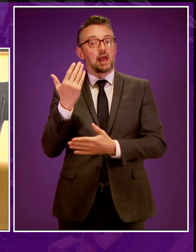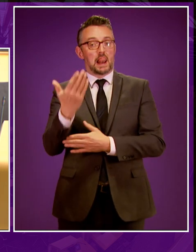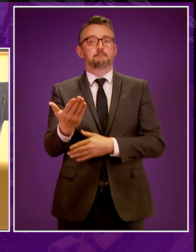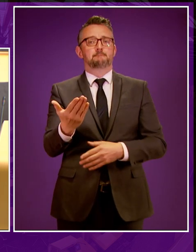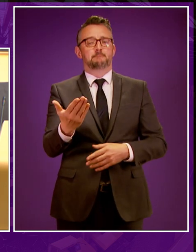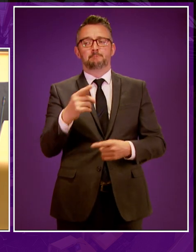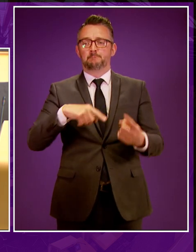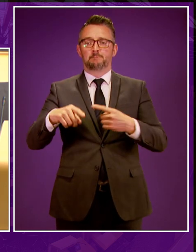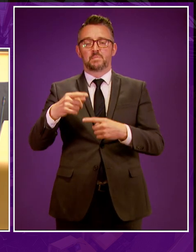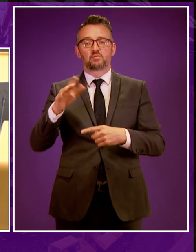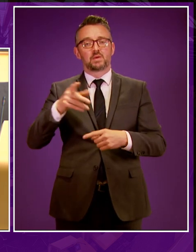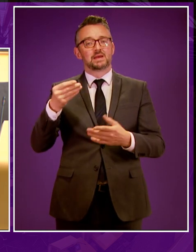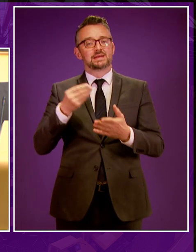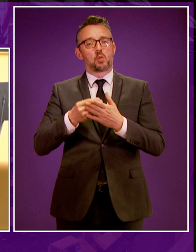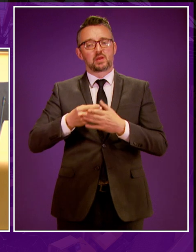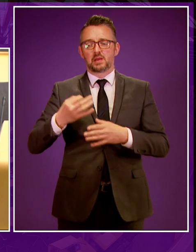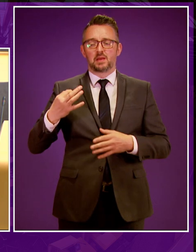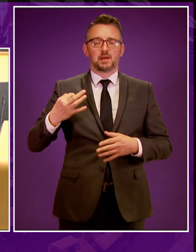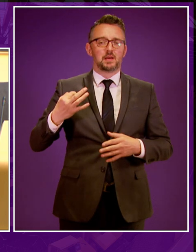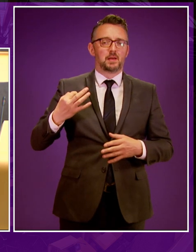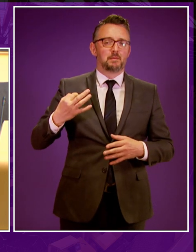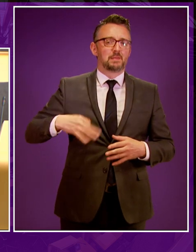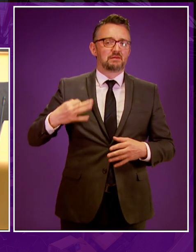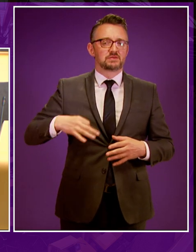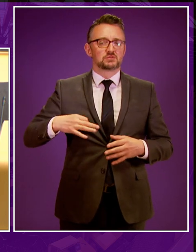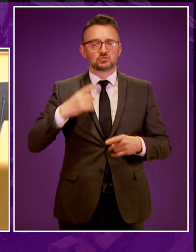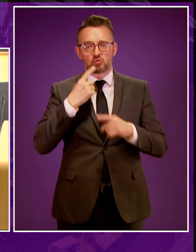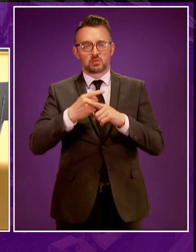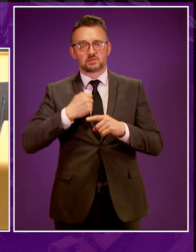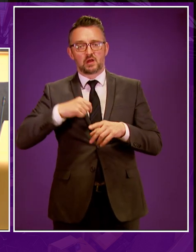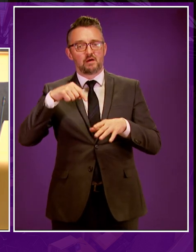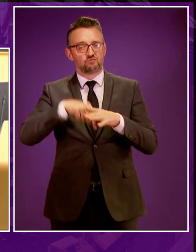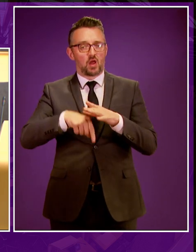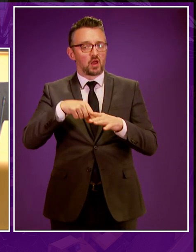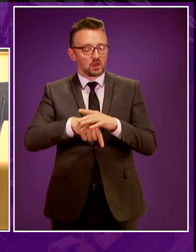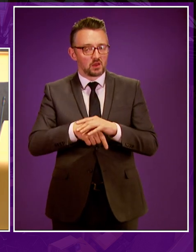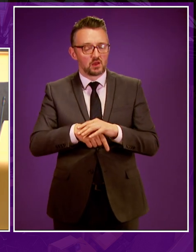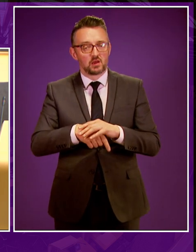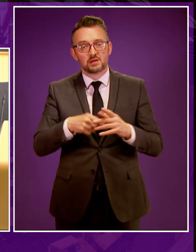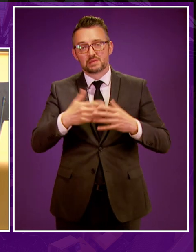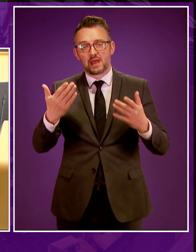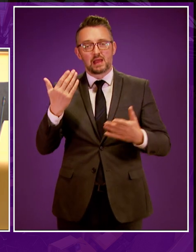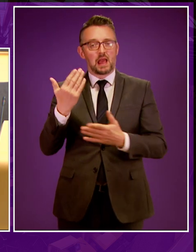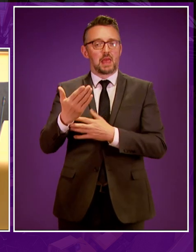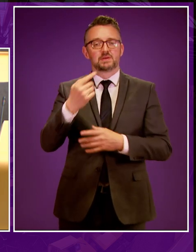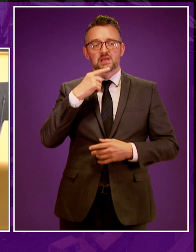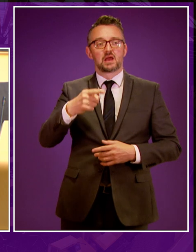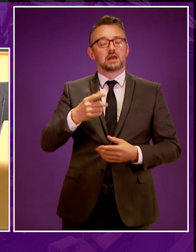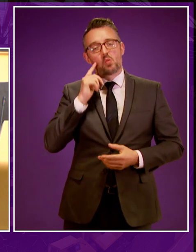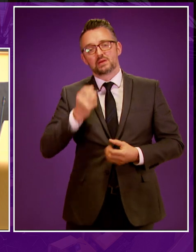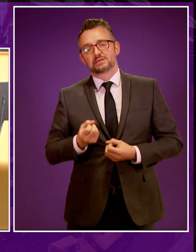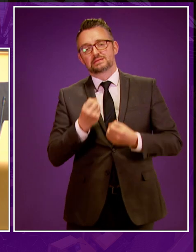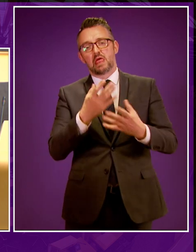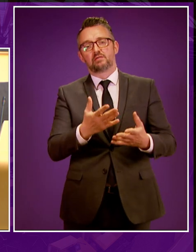claims, made for the economic benefits of fracking for jobs and our economy. There were many claims made about what it would deliver